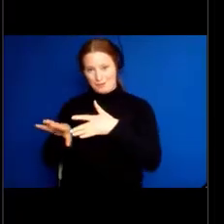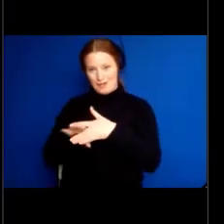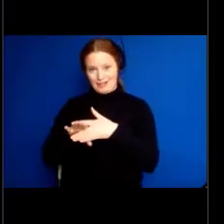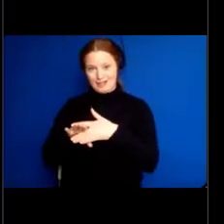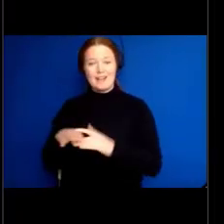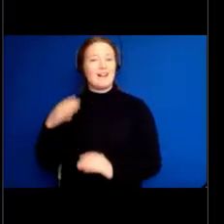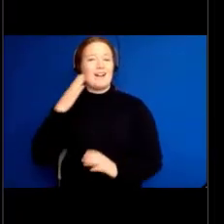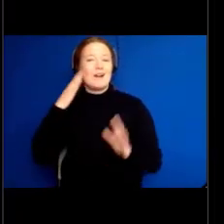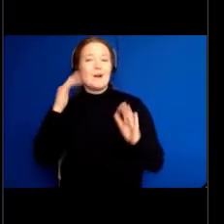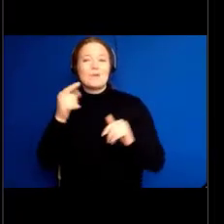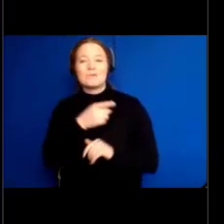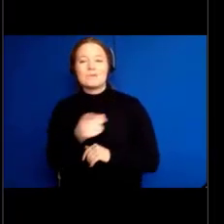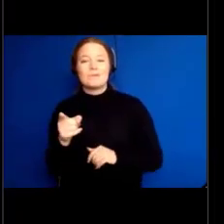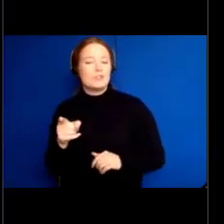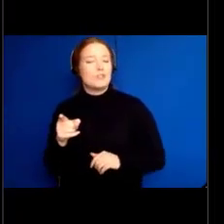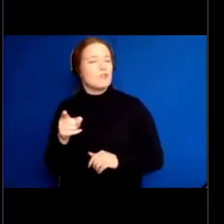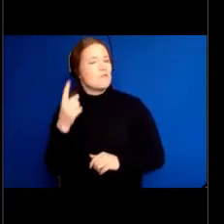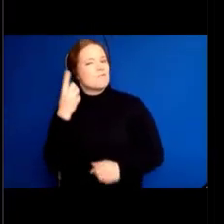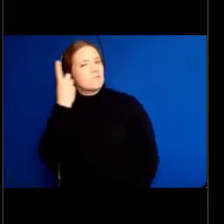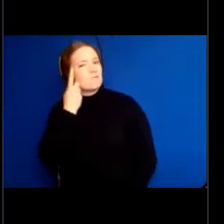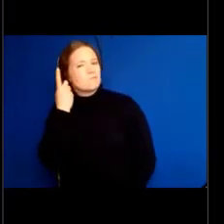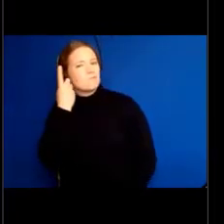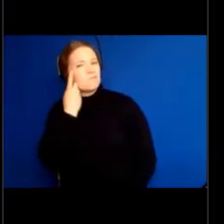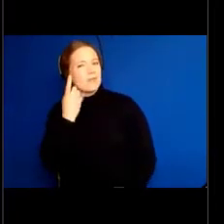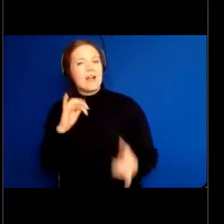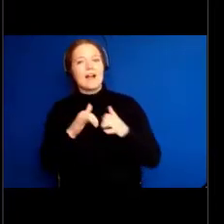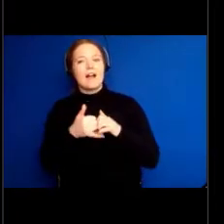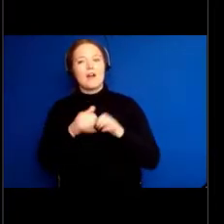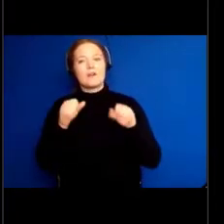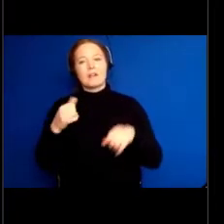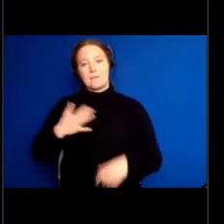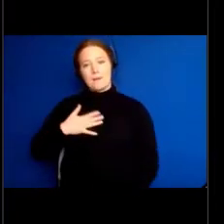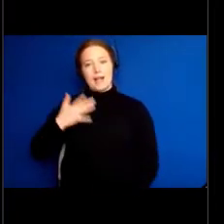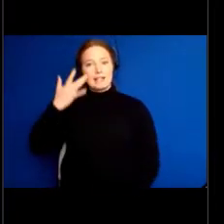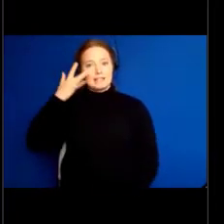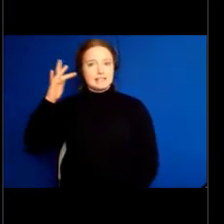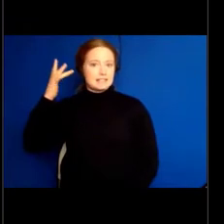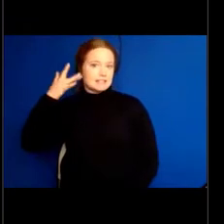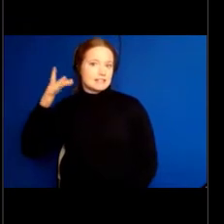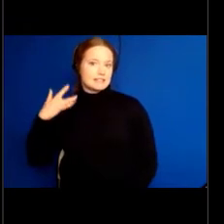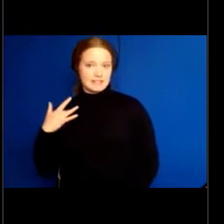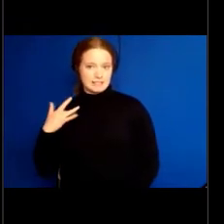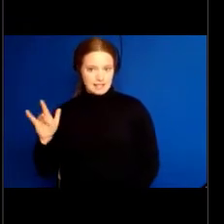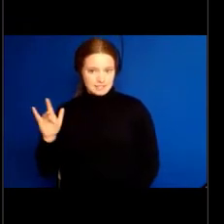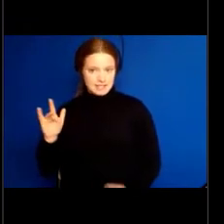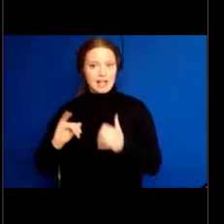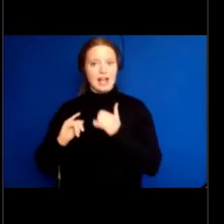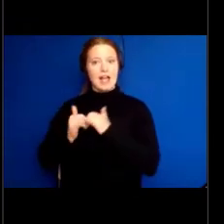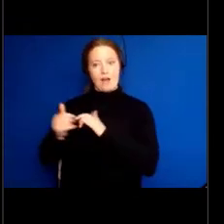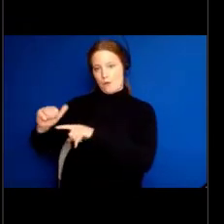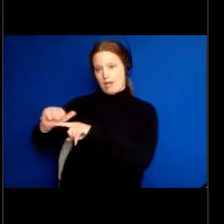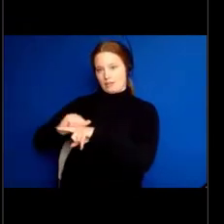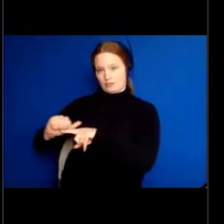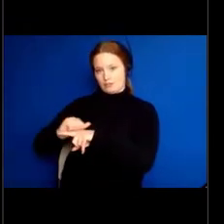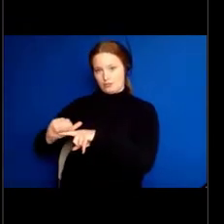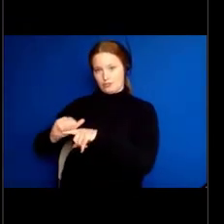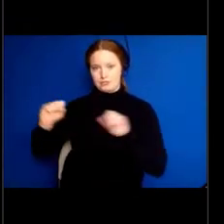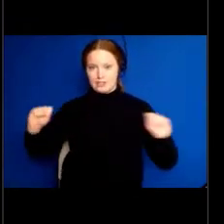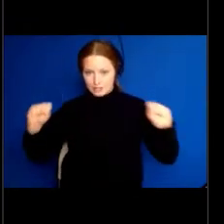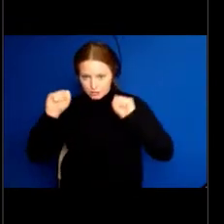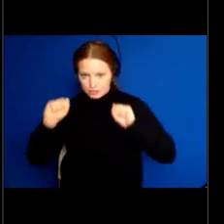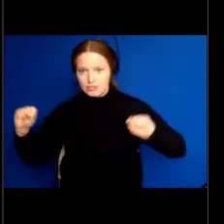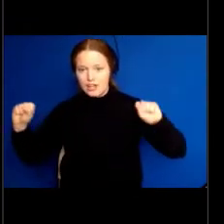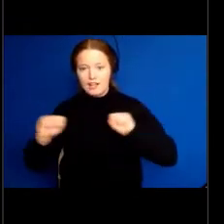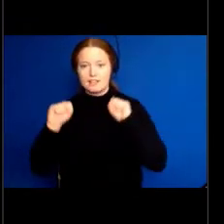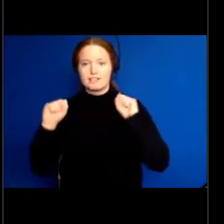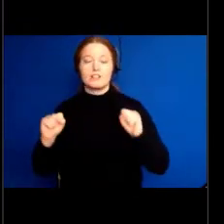exercising your senses. And music and singing and playing an instrument are all great ways to do that. So